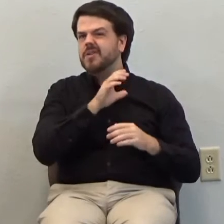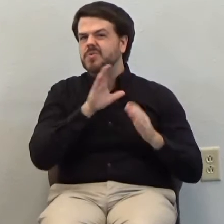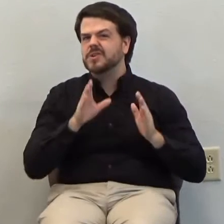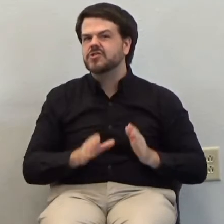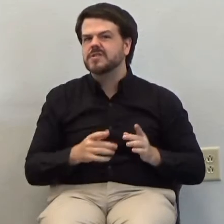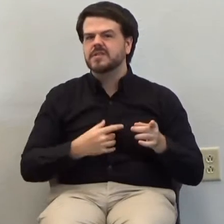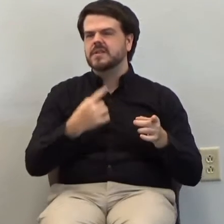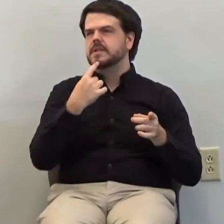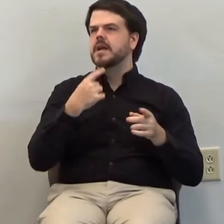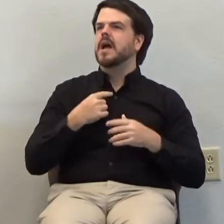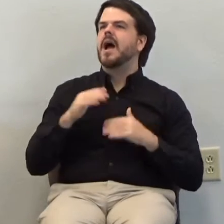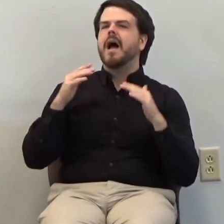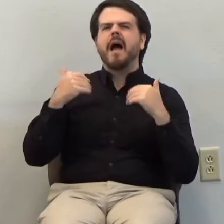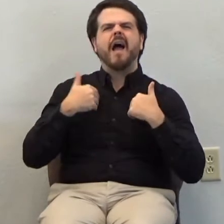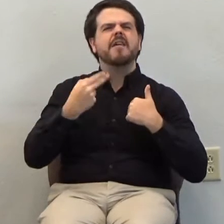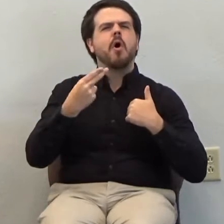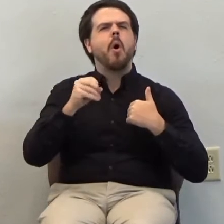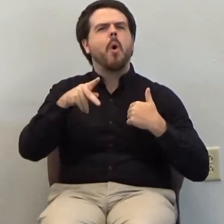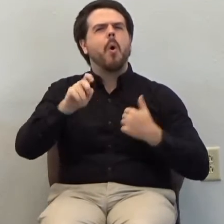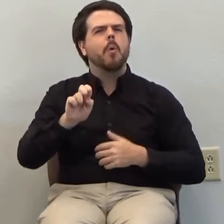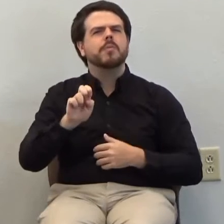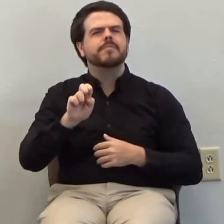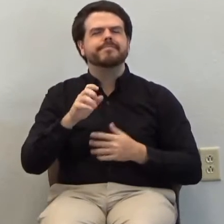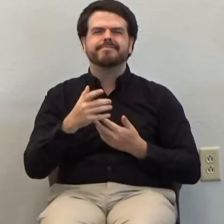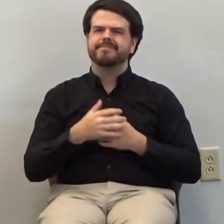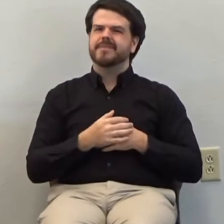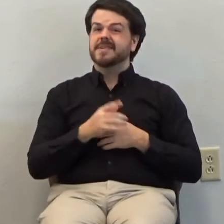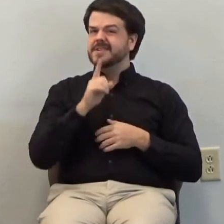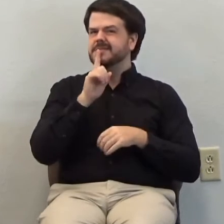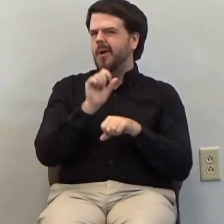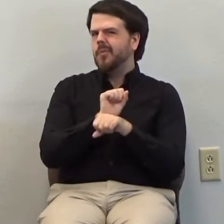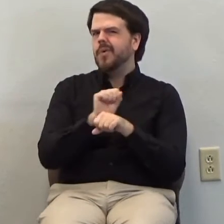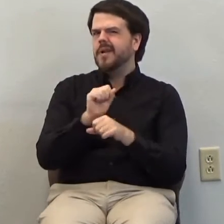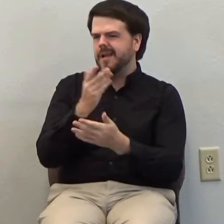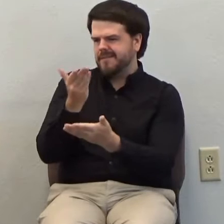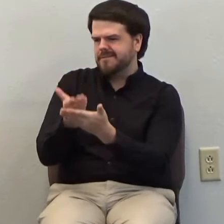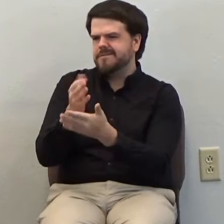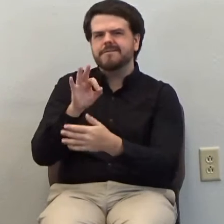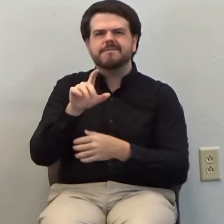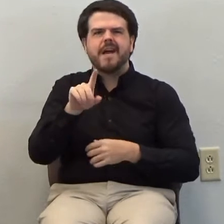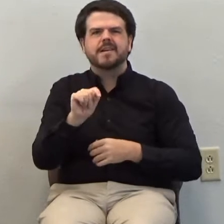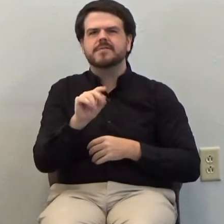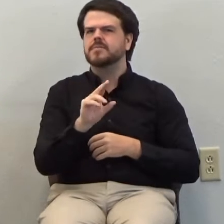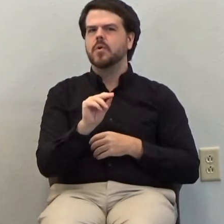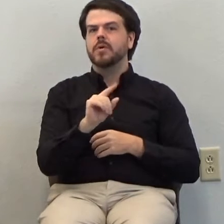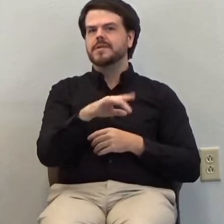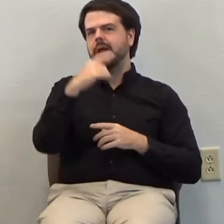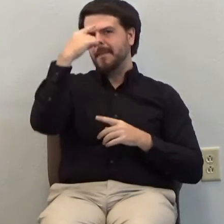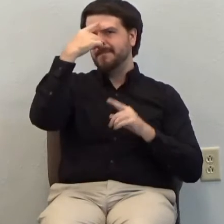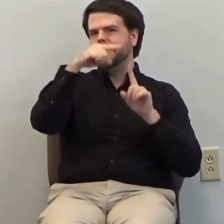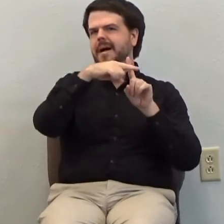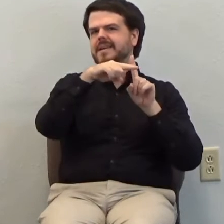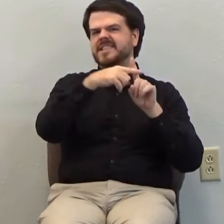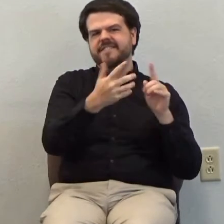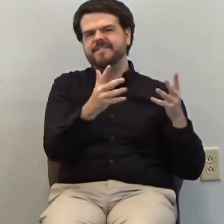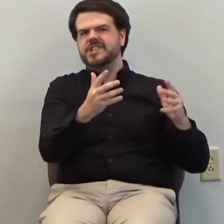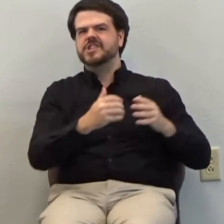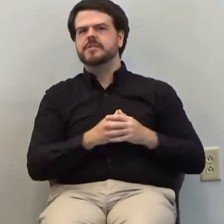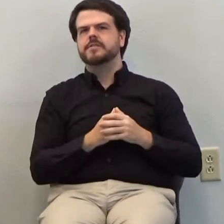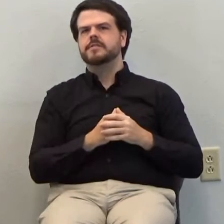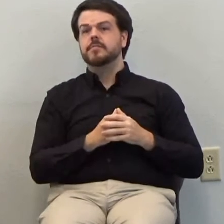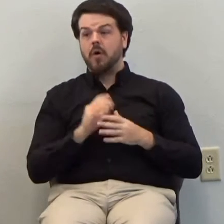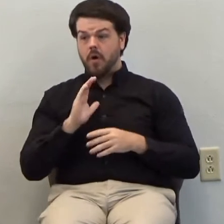they mean, because it's not based on any fact, it's just a positive thinking. Our hope is, it's a real hope.